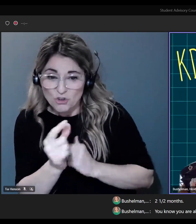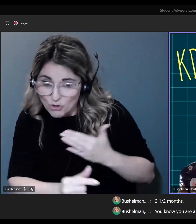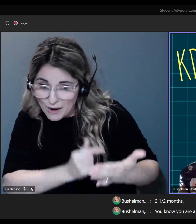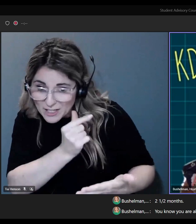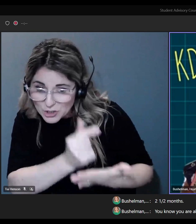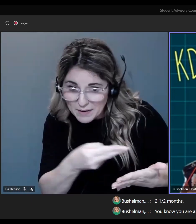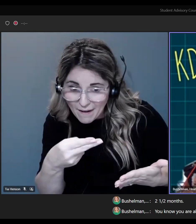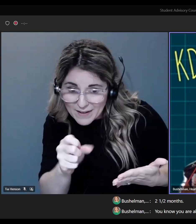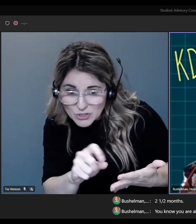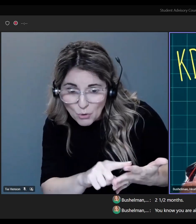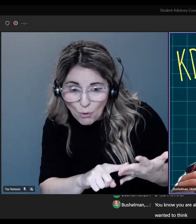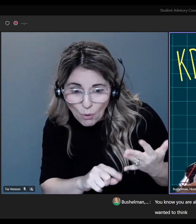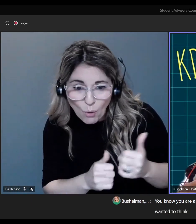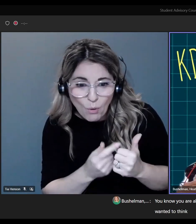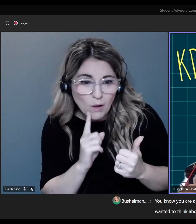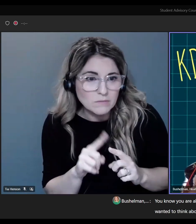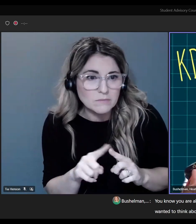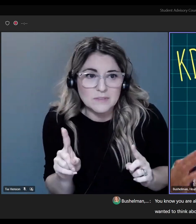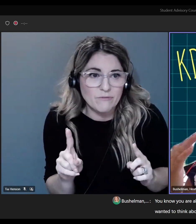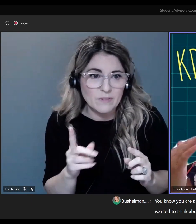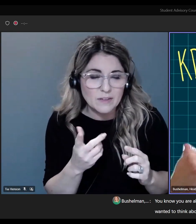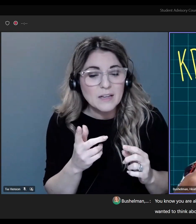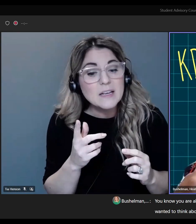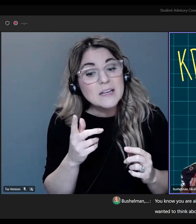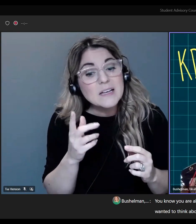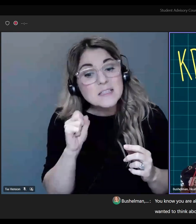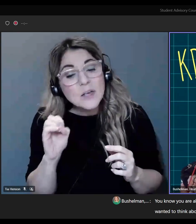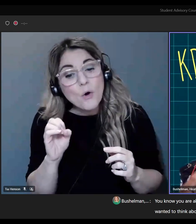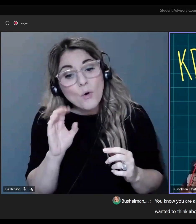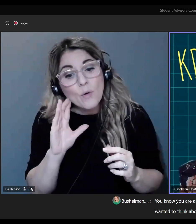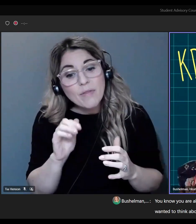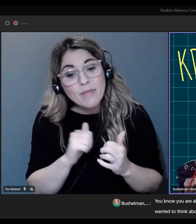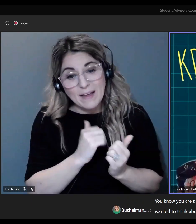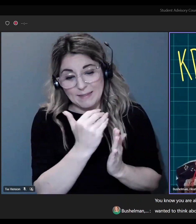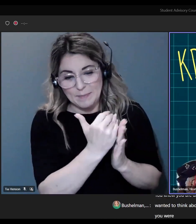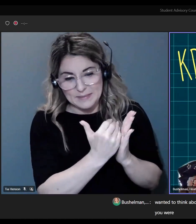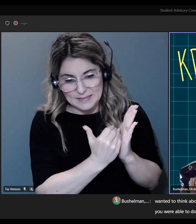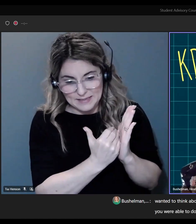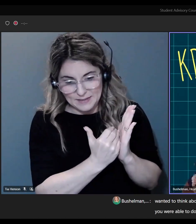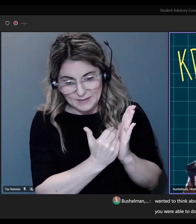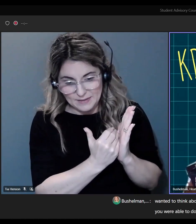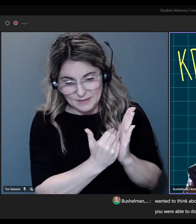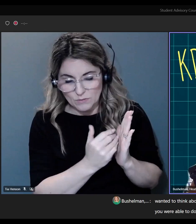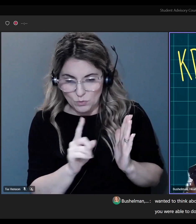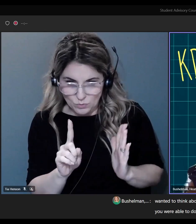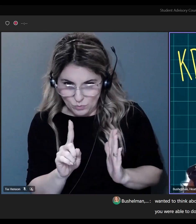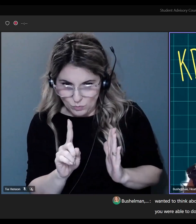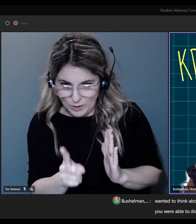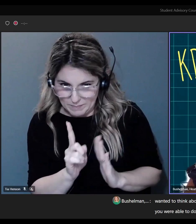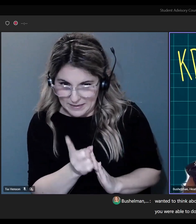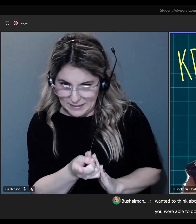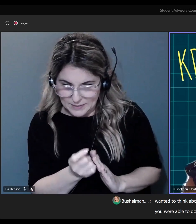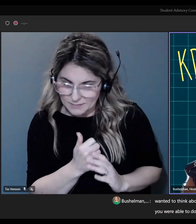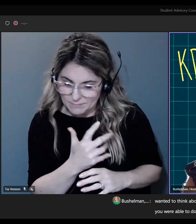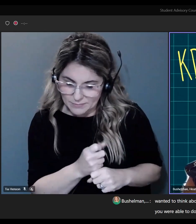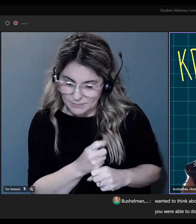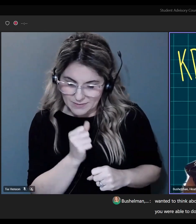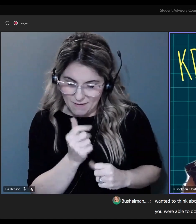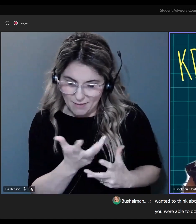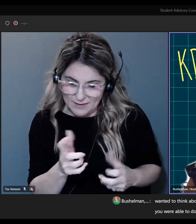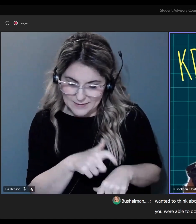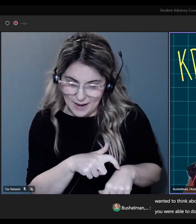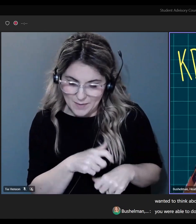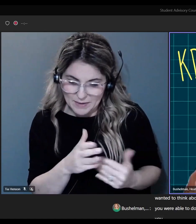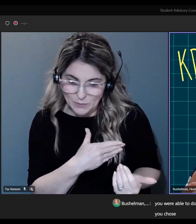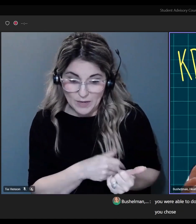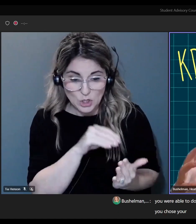So, we wanted to think about today when we listed those items that you were able to do in one minute. It wasn't a lot of time. And